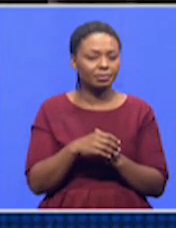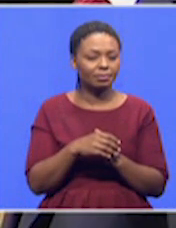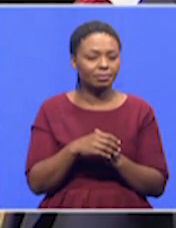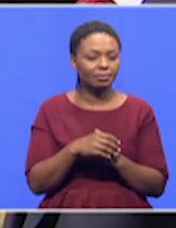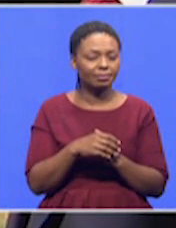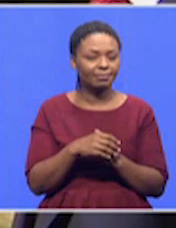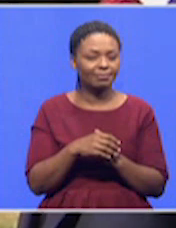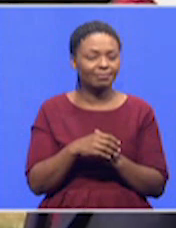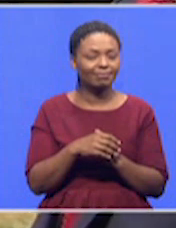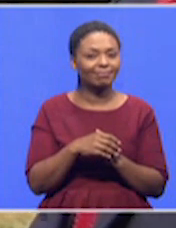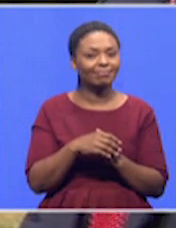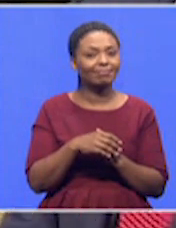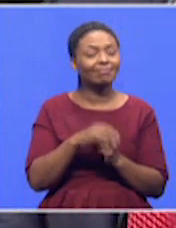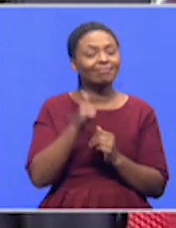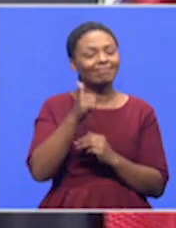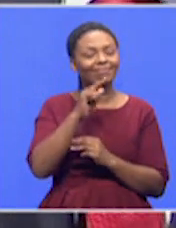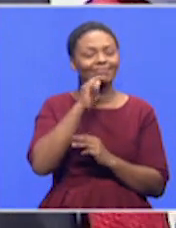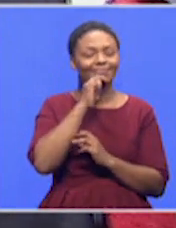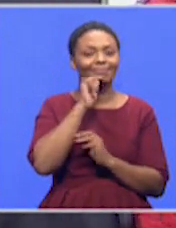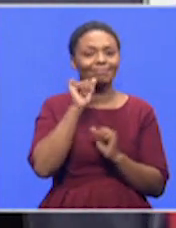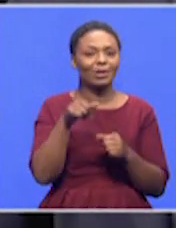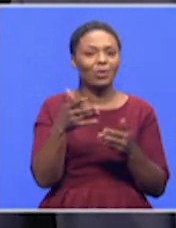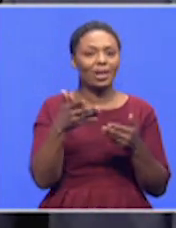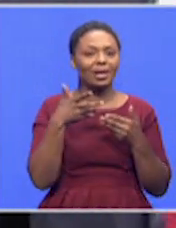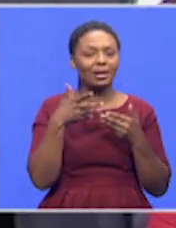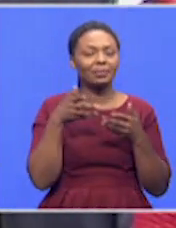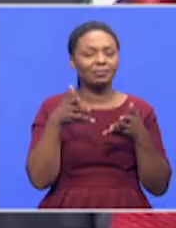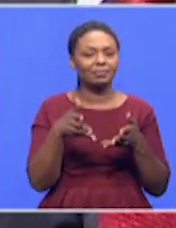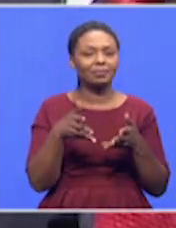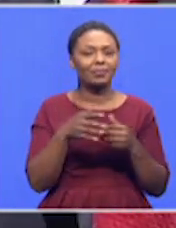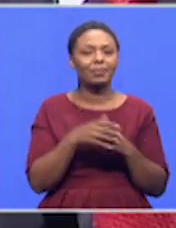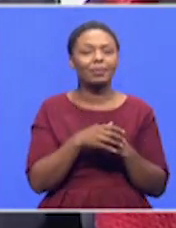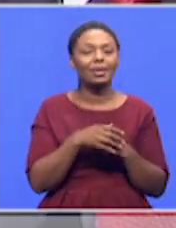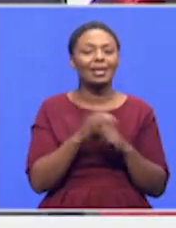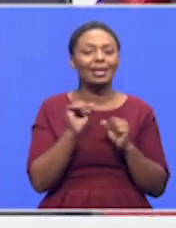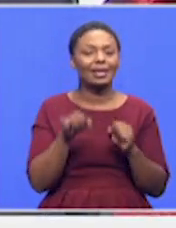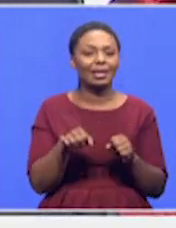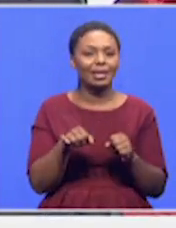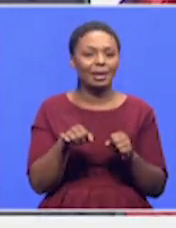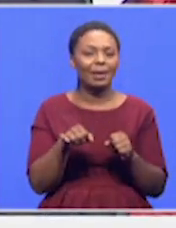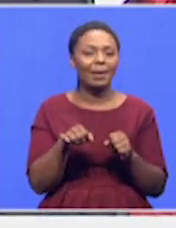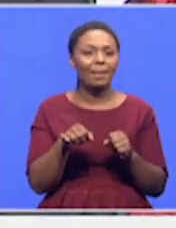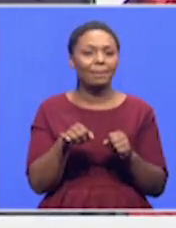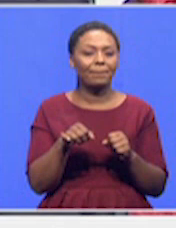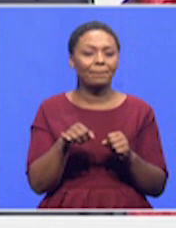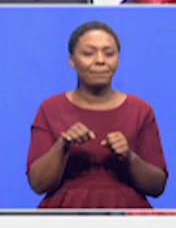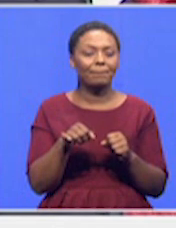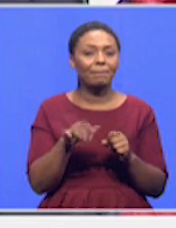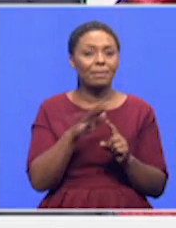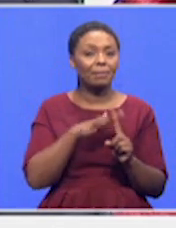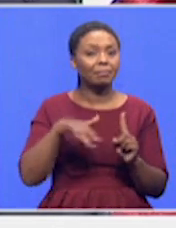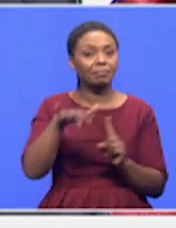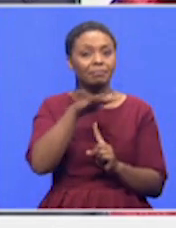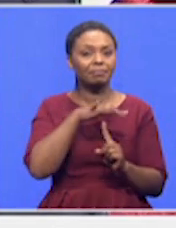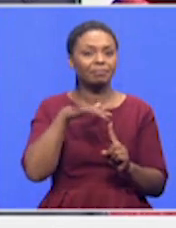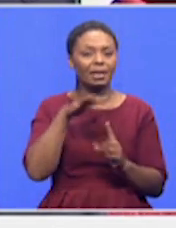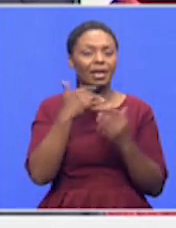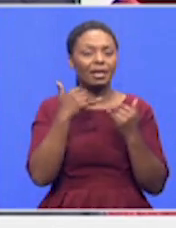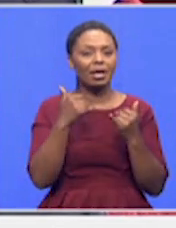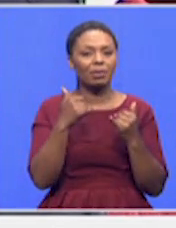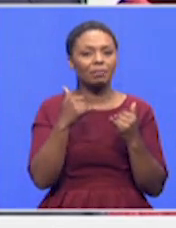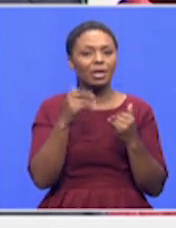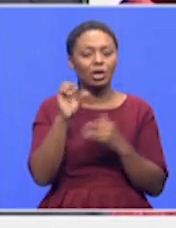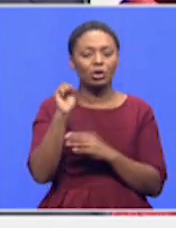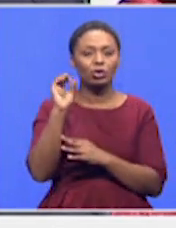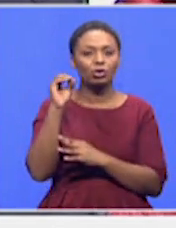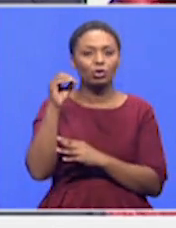Hi, good morning and welcome to Kalvinia yet again. Well, there's a festive atmosphere. It's the first time that the state of the province address